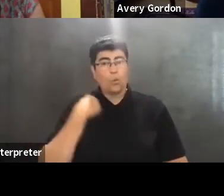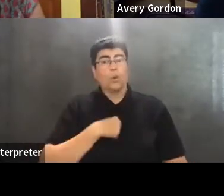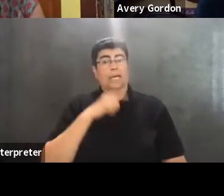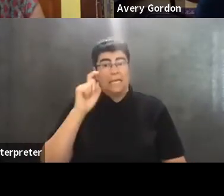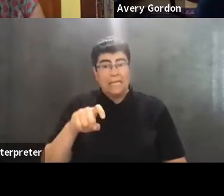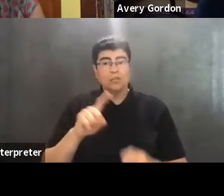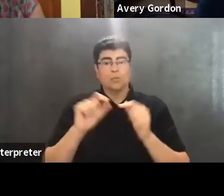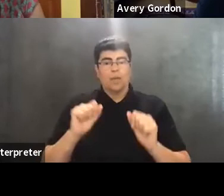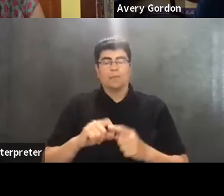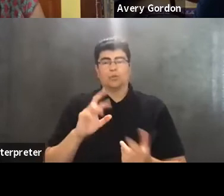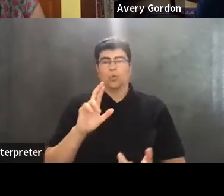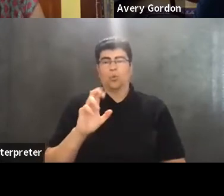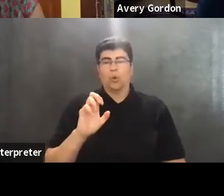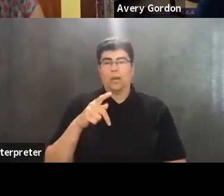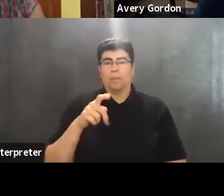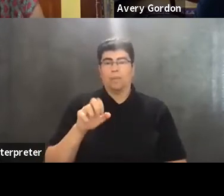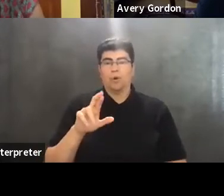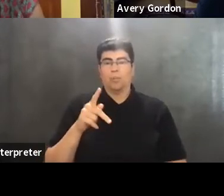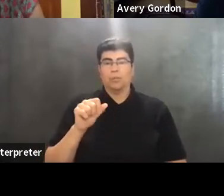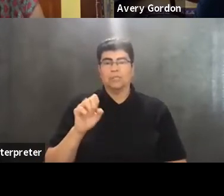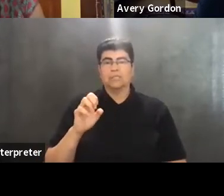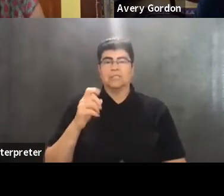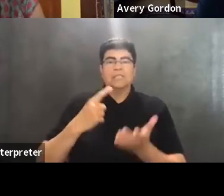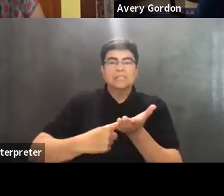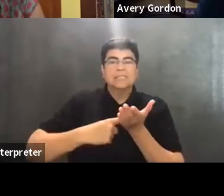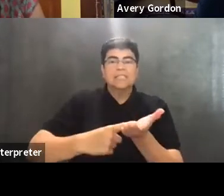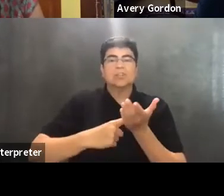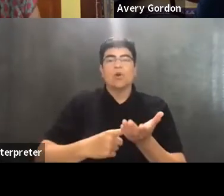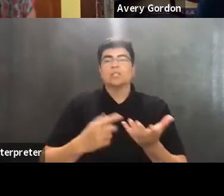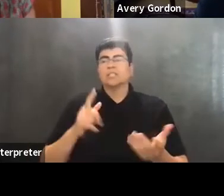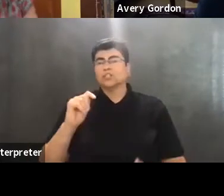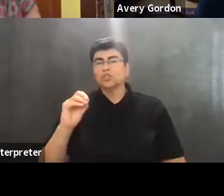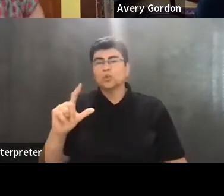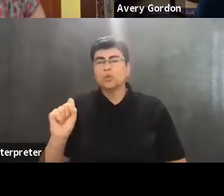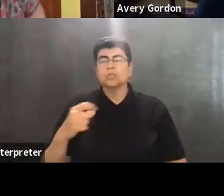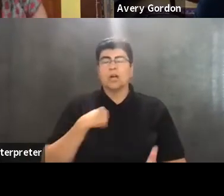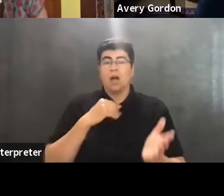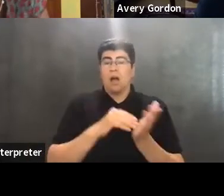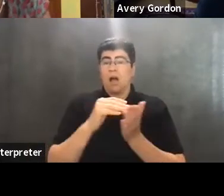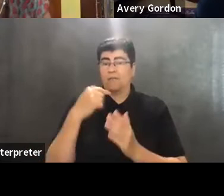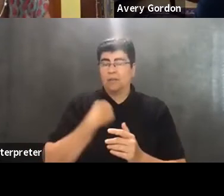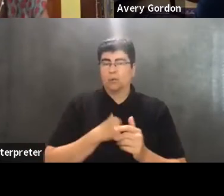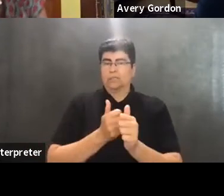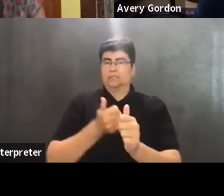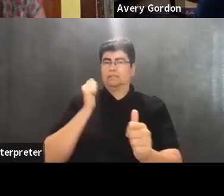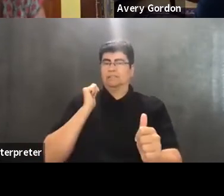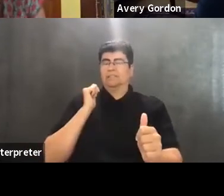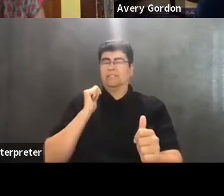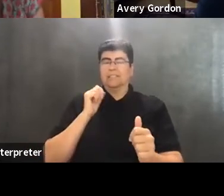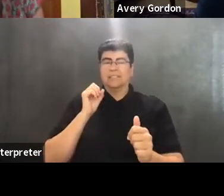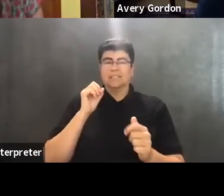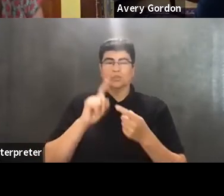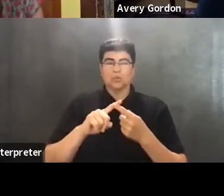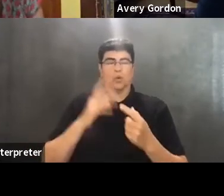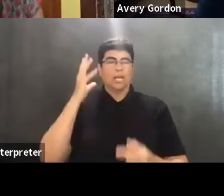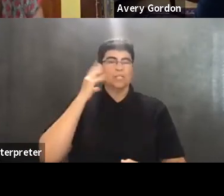discourses and techniques and tools that oftentimes we shy away from in order to